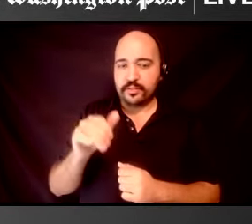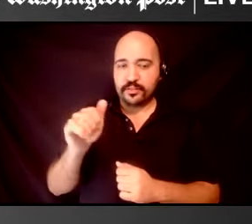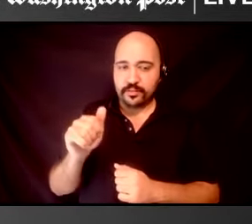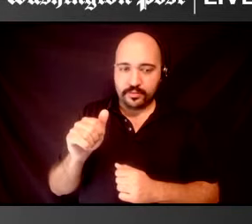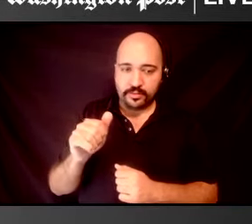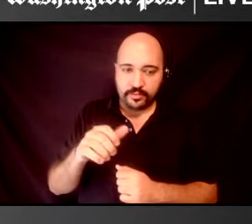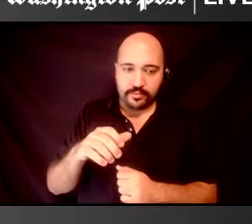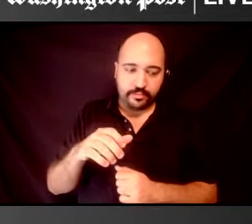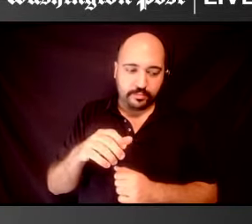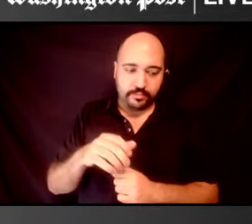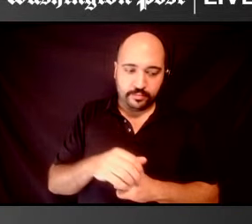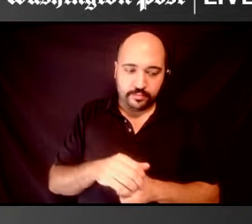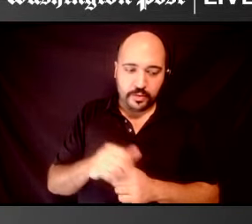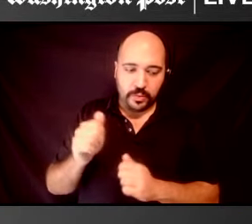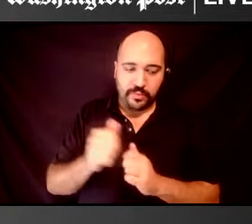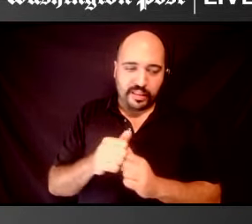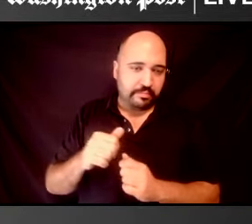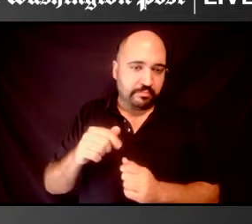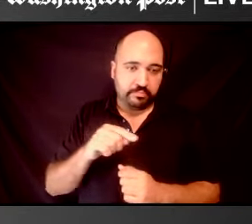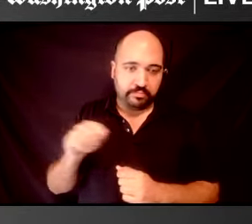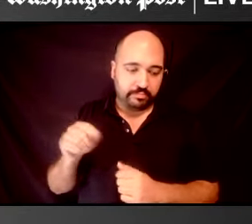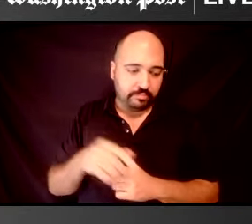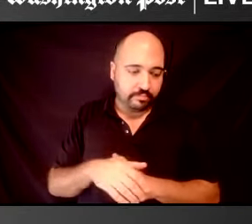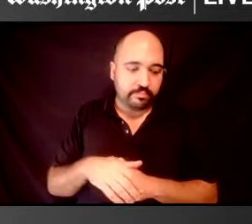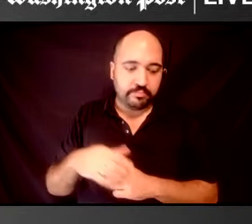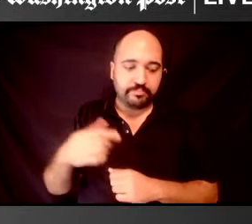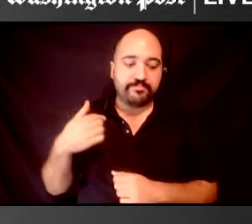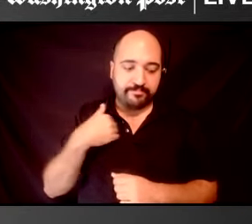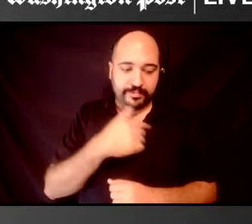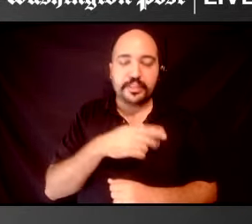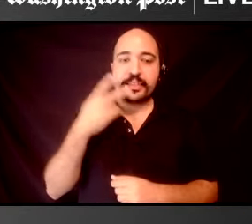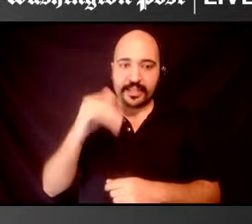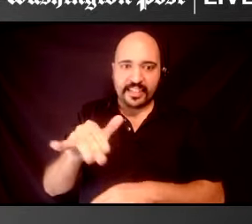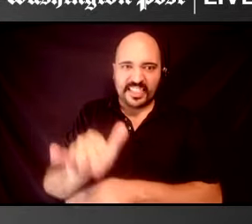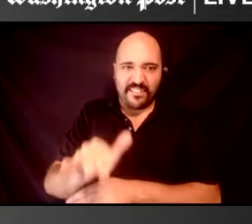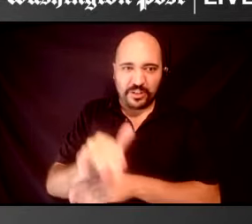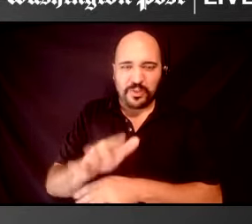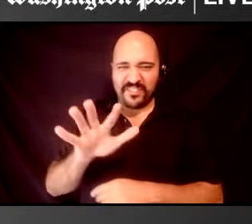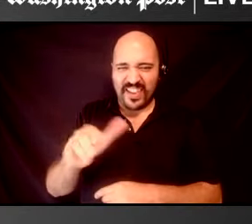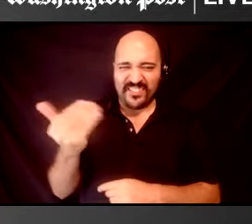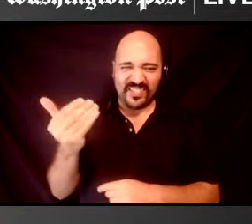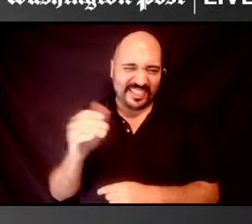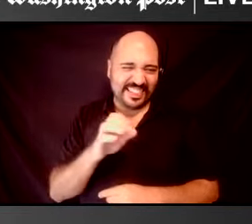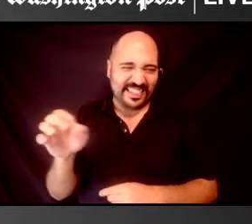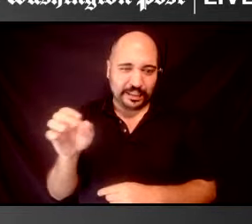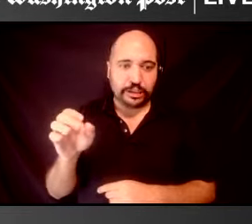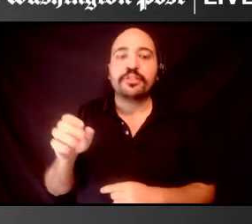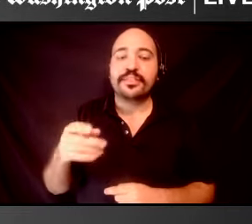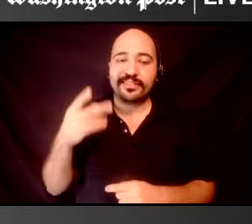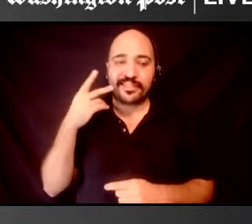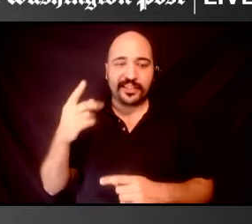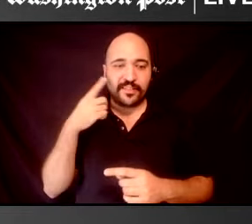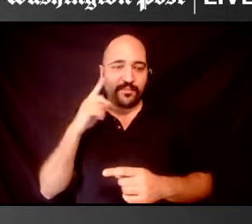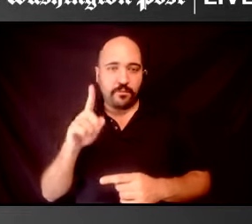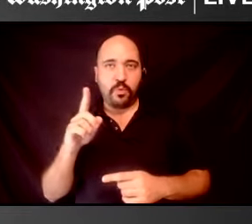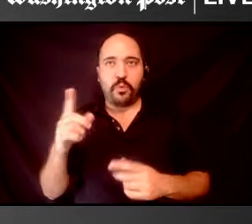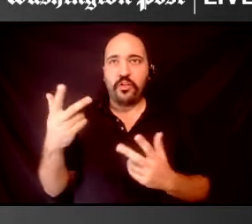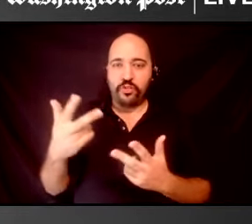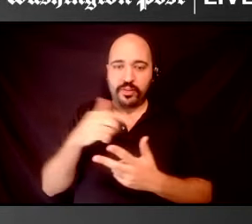Limumba. Don't miss that, 5.15 this afternoon Eastern, and thank you so much for joining me for three very insightful conversations.